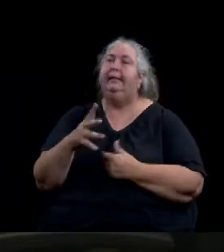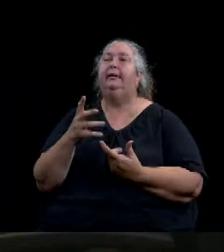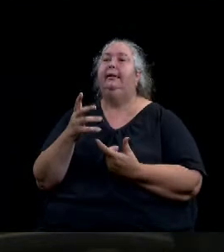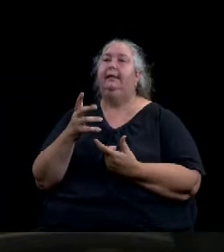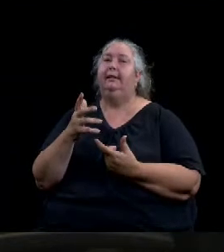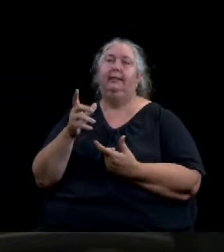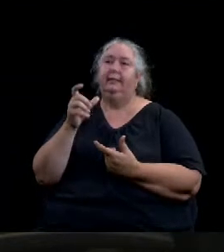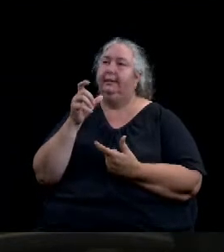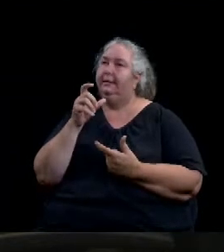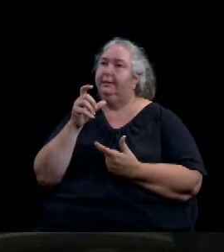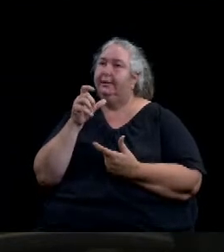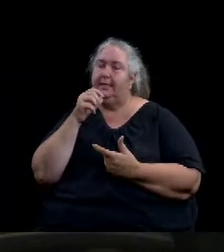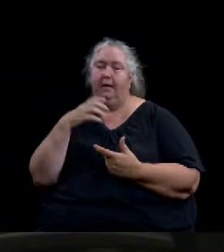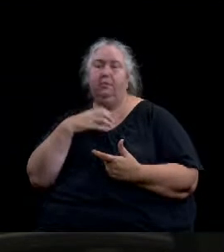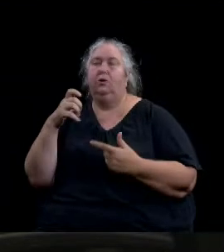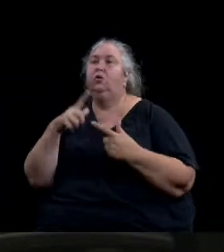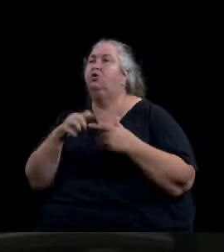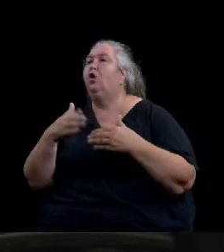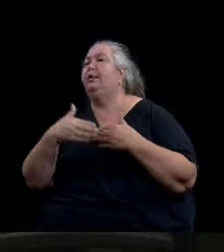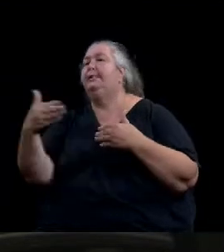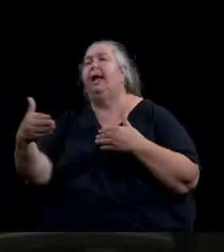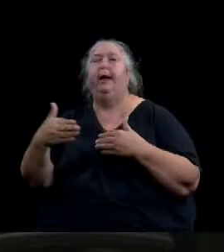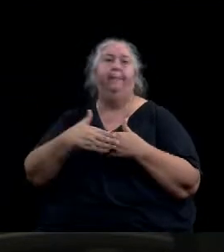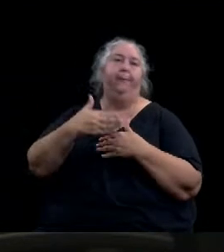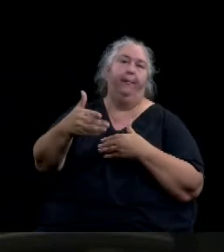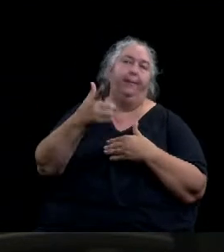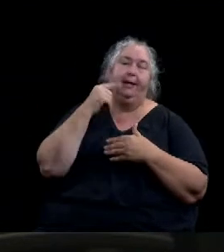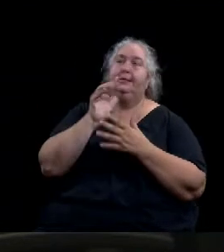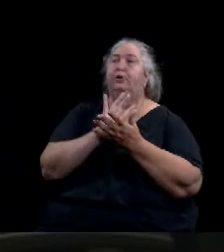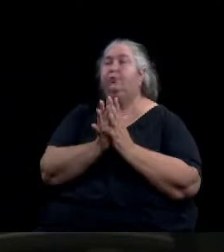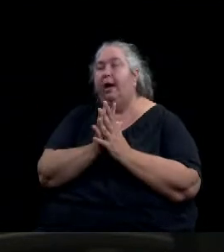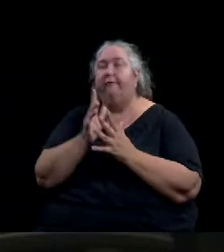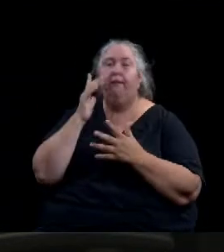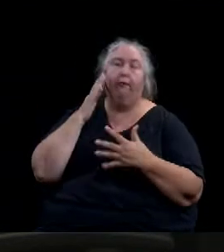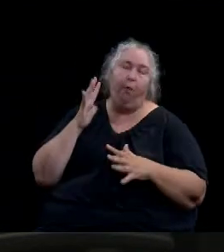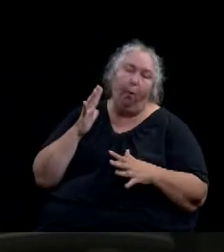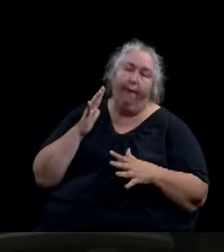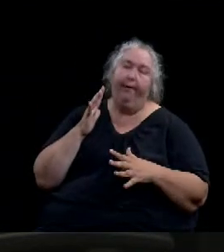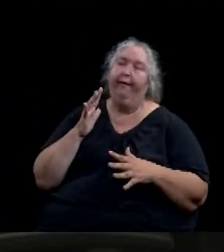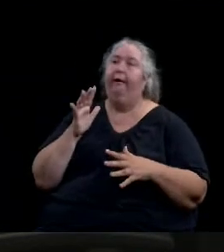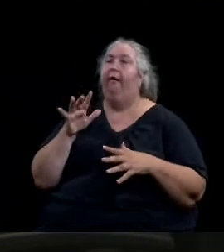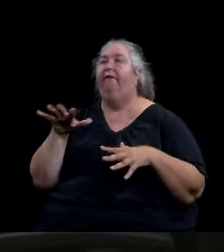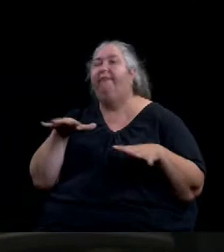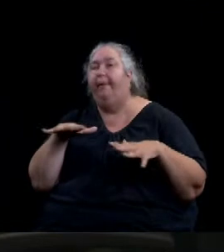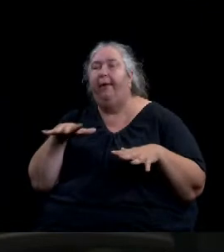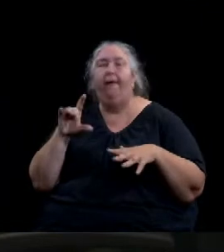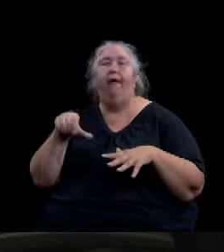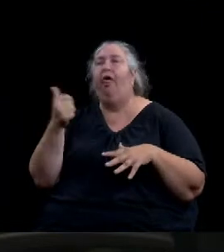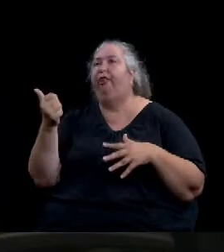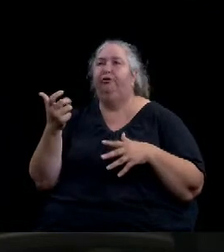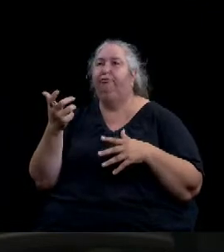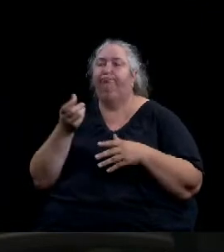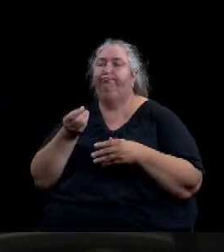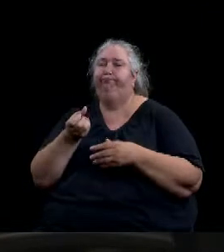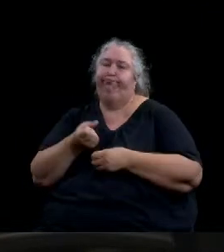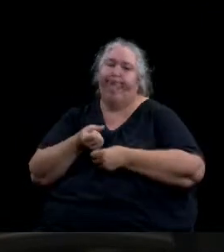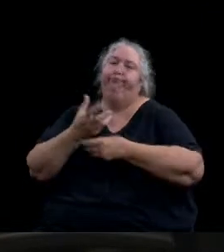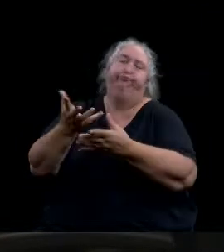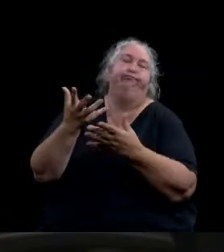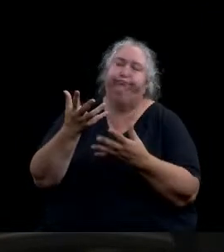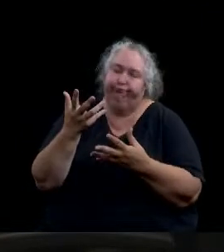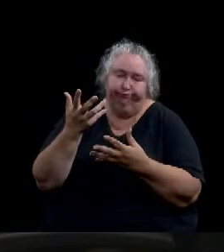traffic congestion, noise, fumes, vibrations, or any other characteristics than any use permitted in the zoning district without the grant and special exception,